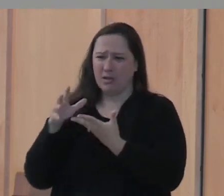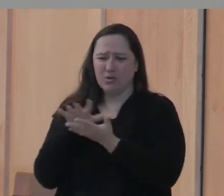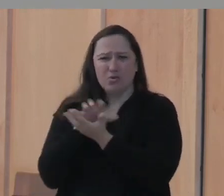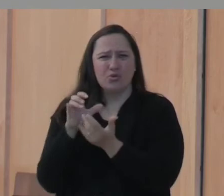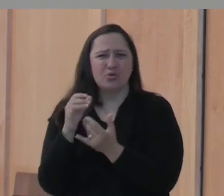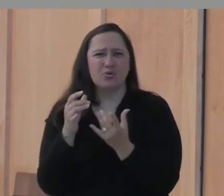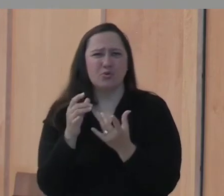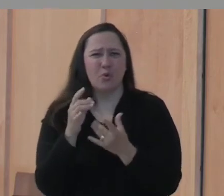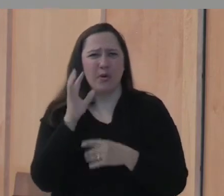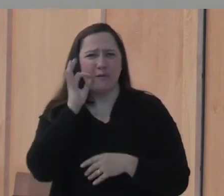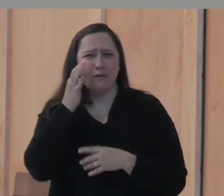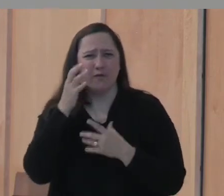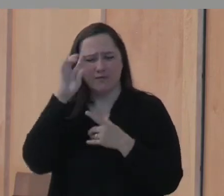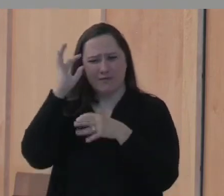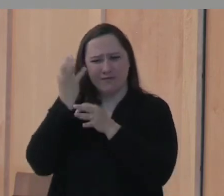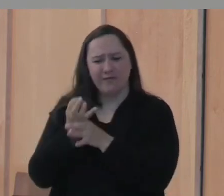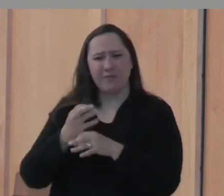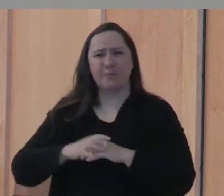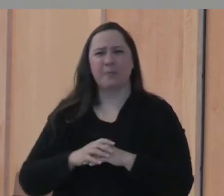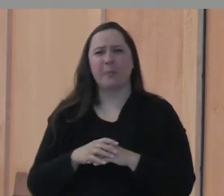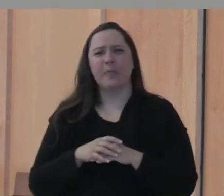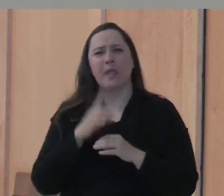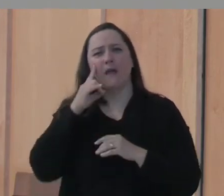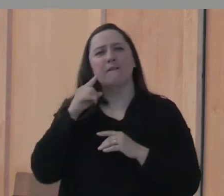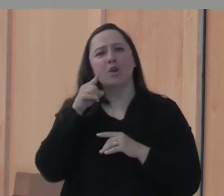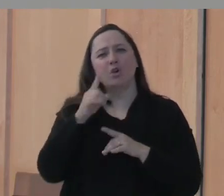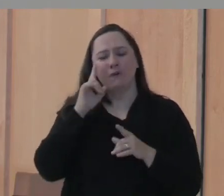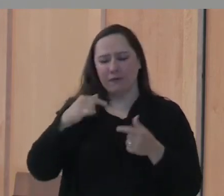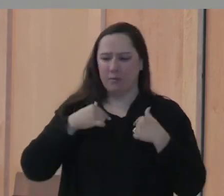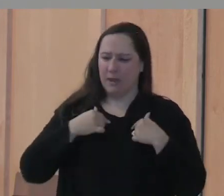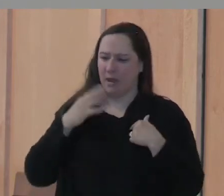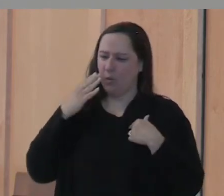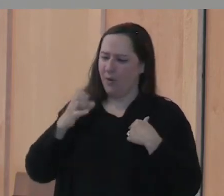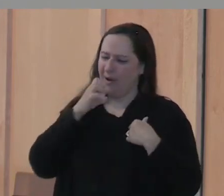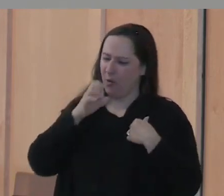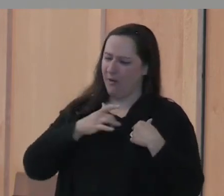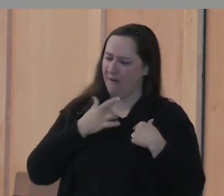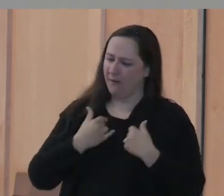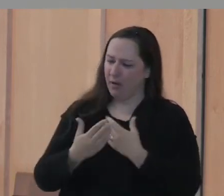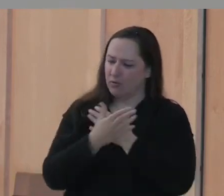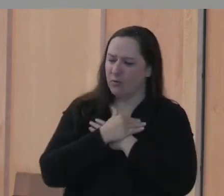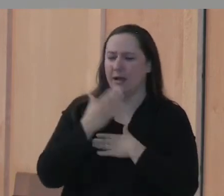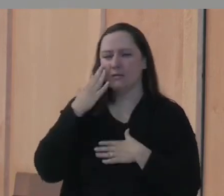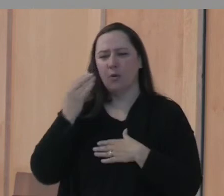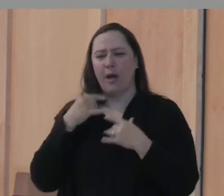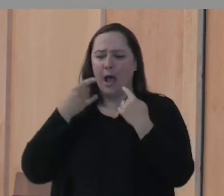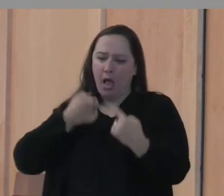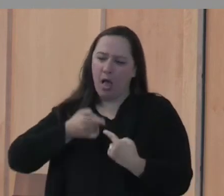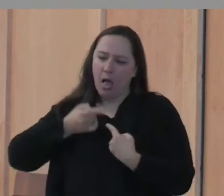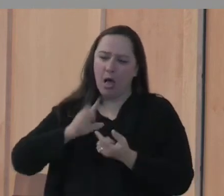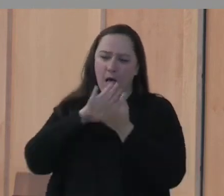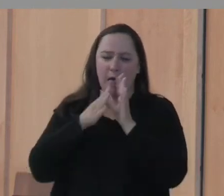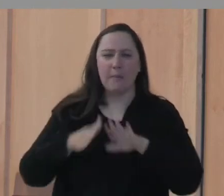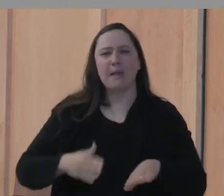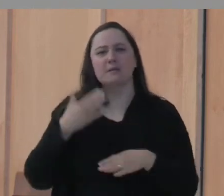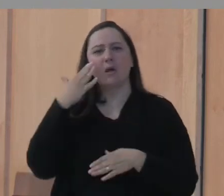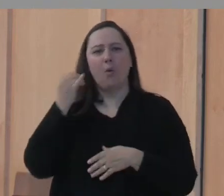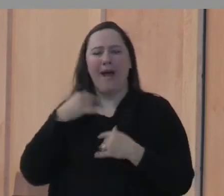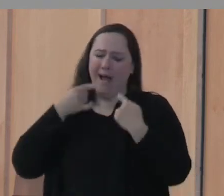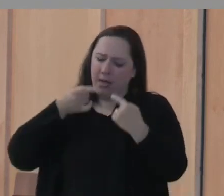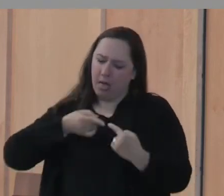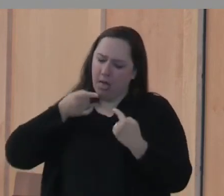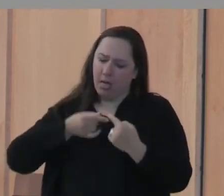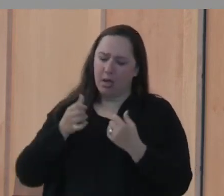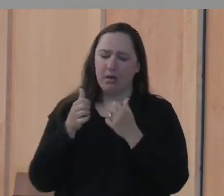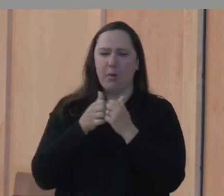And for you and me, if you wonder, why don't I feel more of the rest? Why do I struggle with having peace? Why is it I struggle